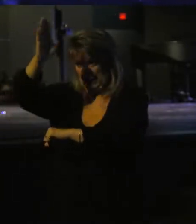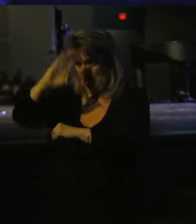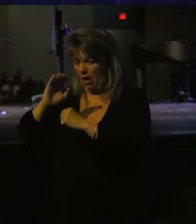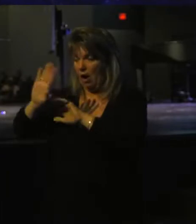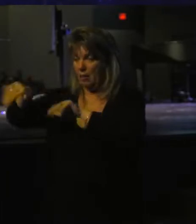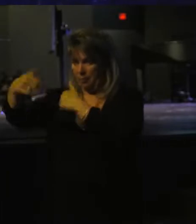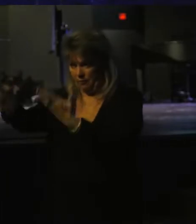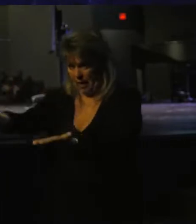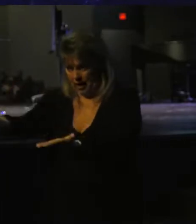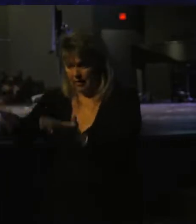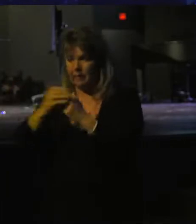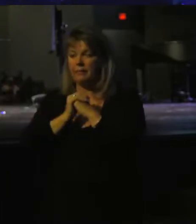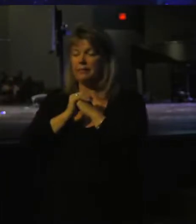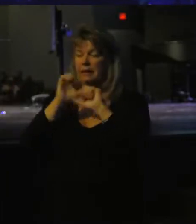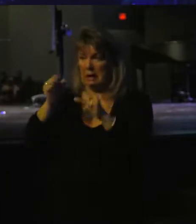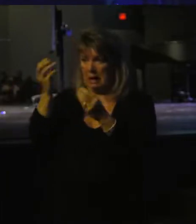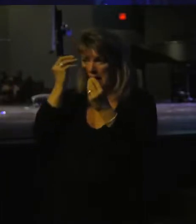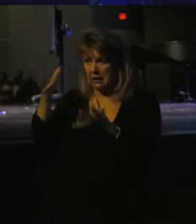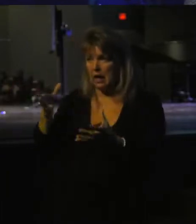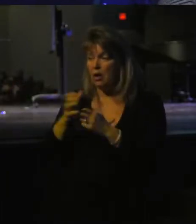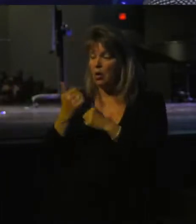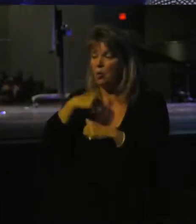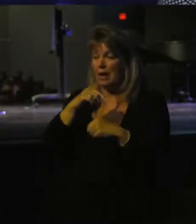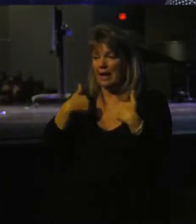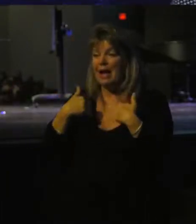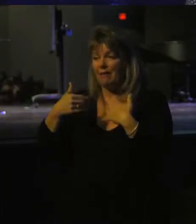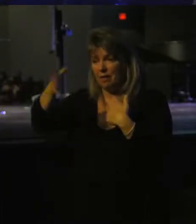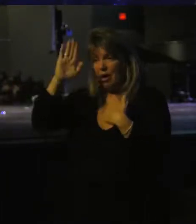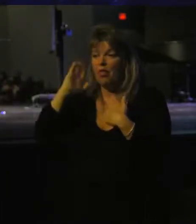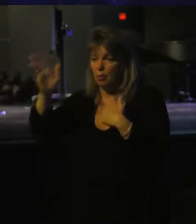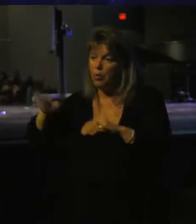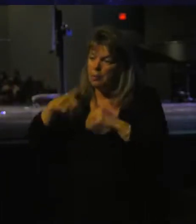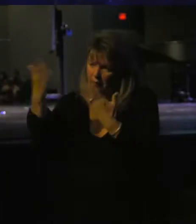God provided. Can I tell you we have a God that provides?